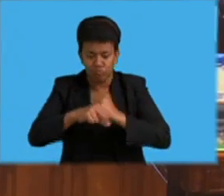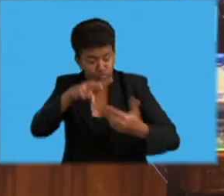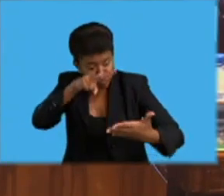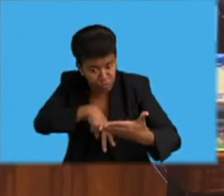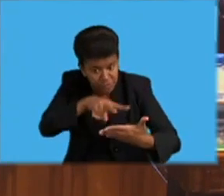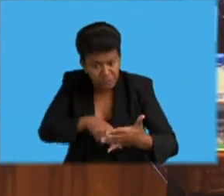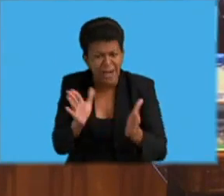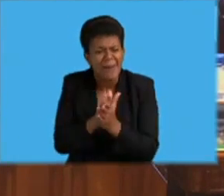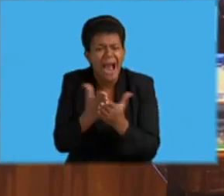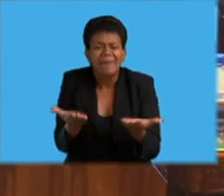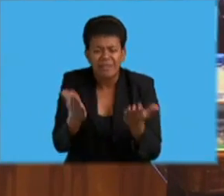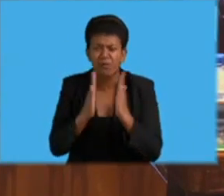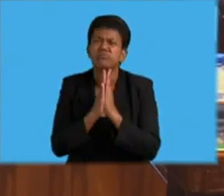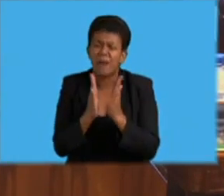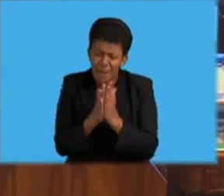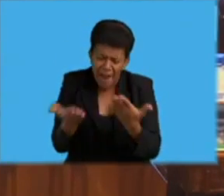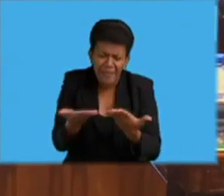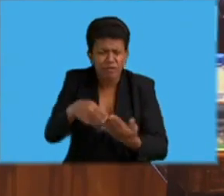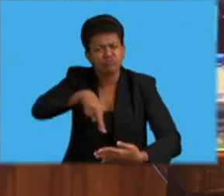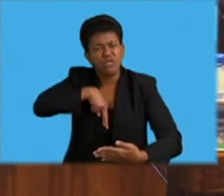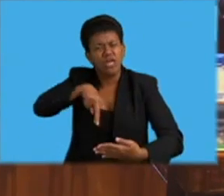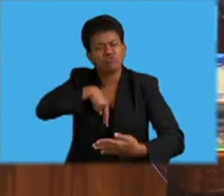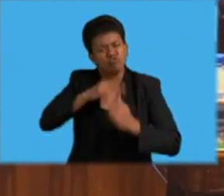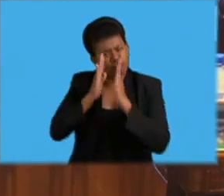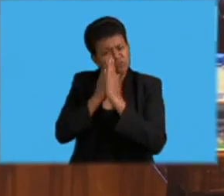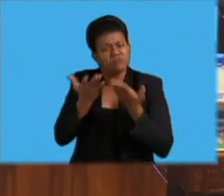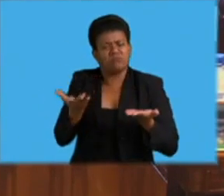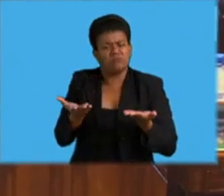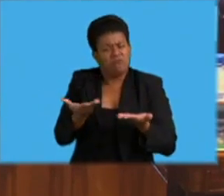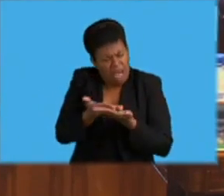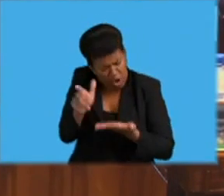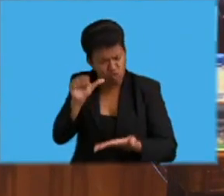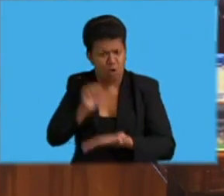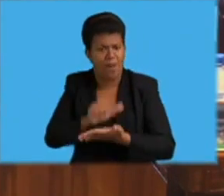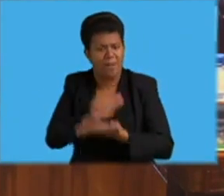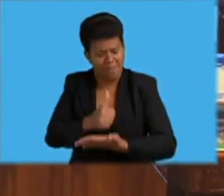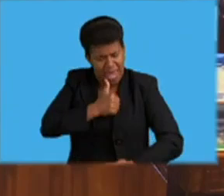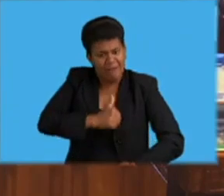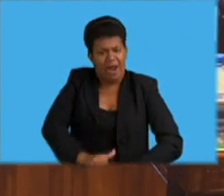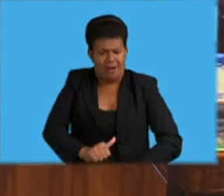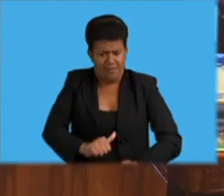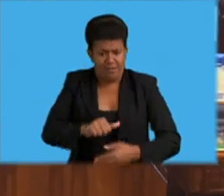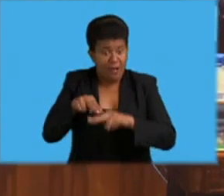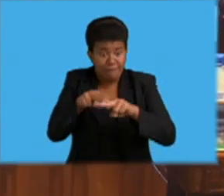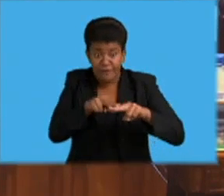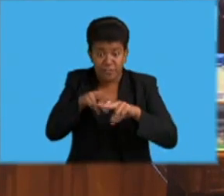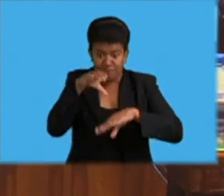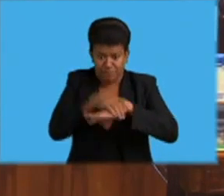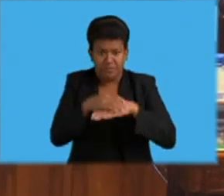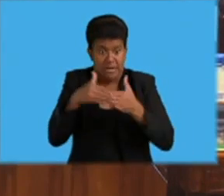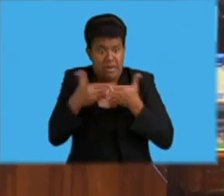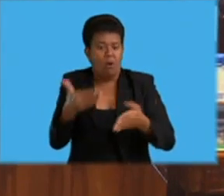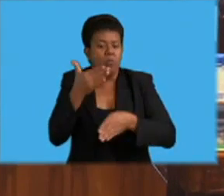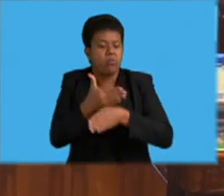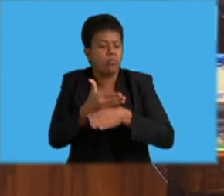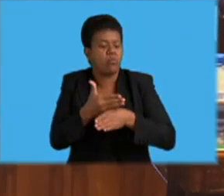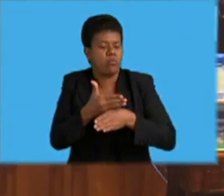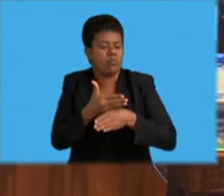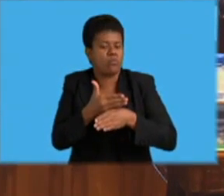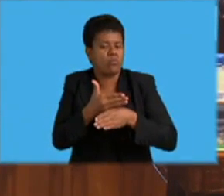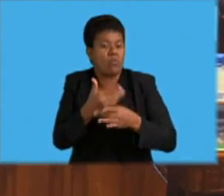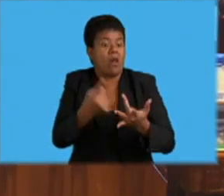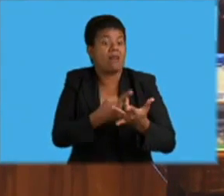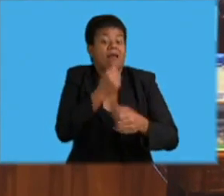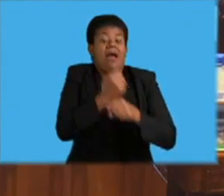to guide us. The Fiji police force, Honorable Deputy Speaker, is working in close partnership with other government agencies